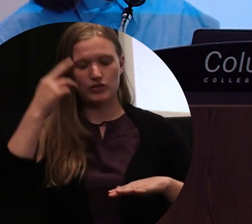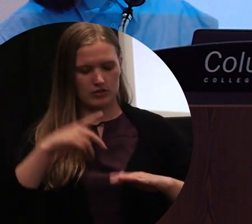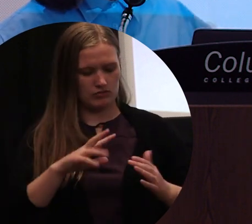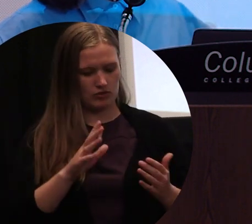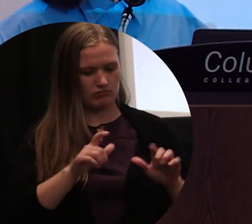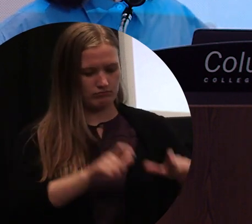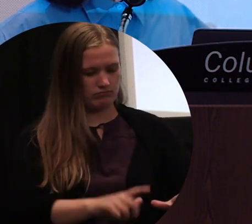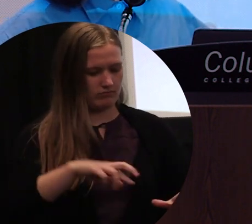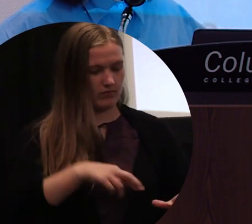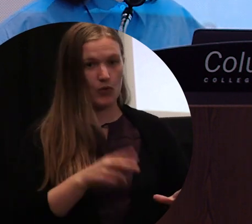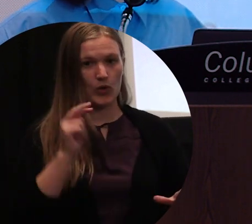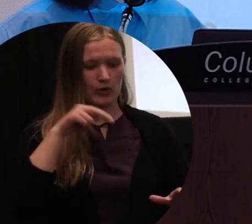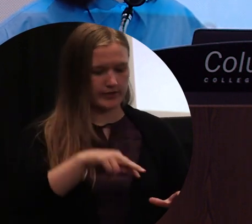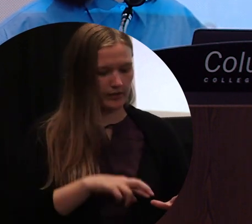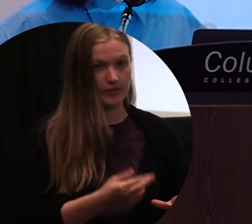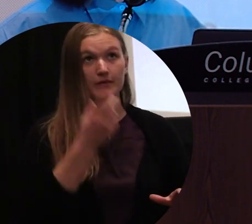that that's found here.